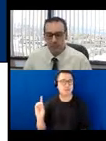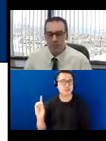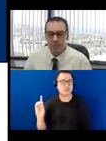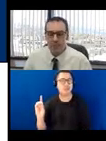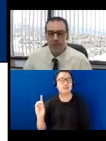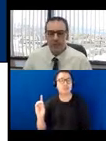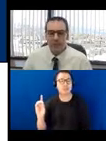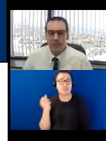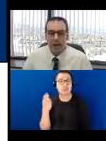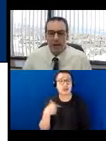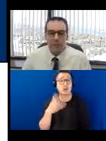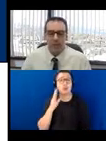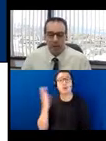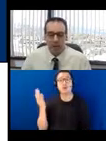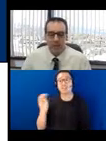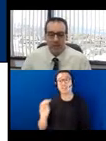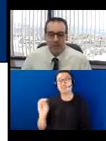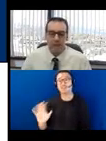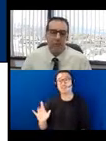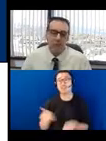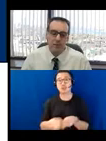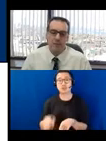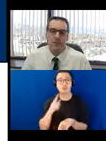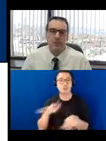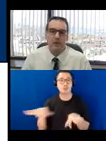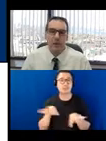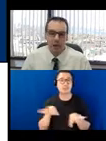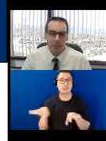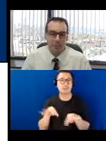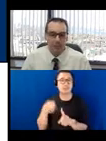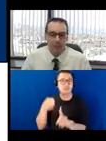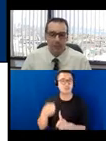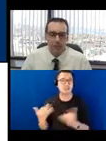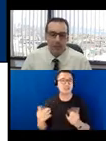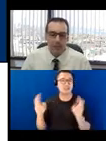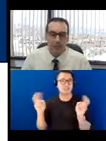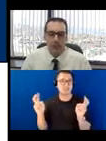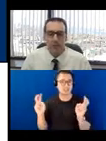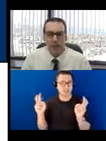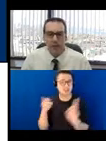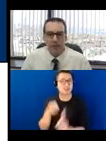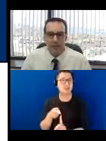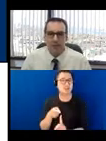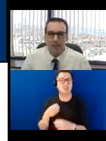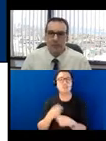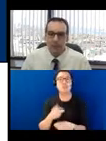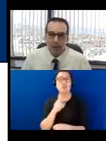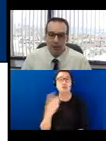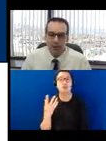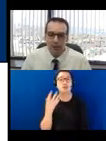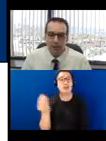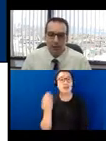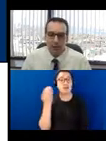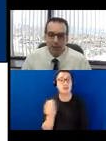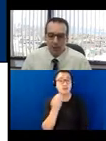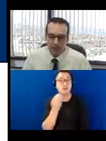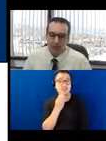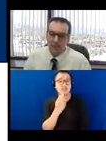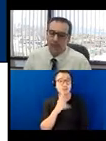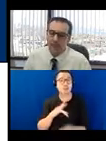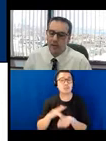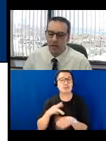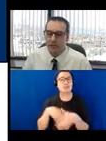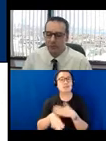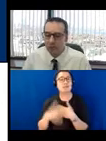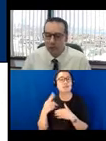I'll also be presenting on the main topic today which focuses on ensuring outdoor dining is accessible to all. I'd also